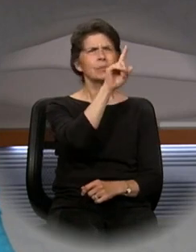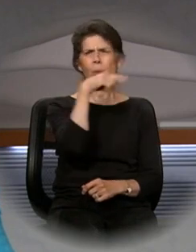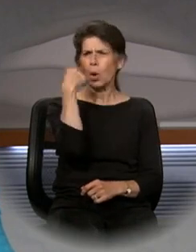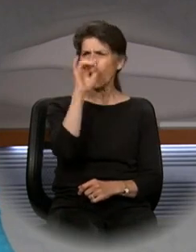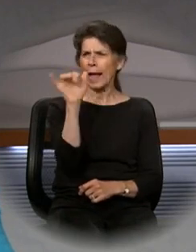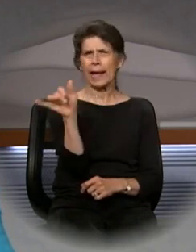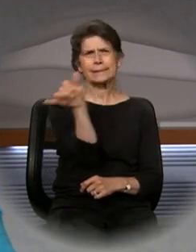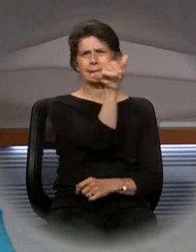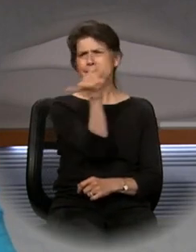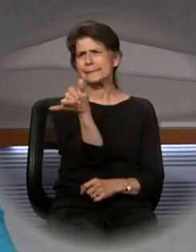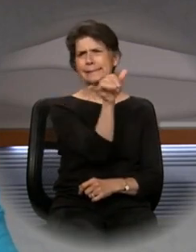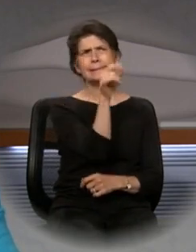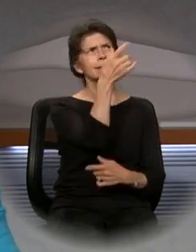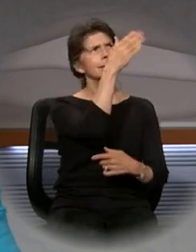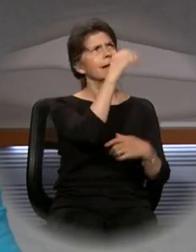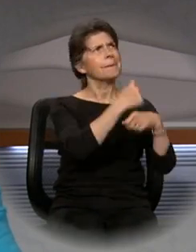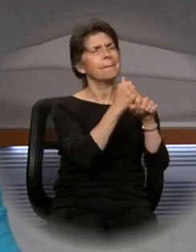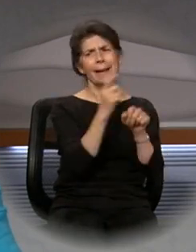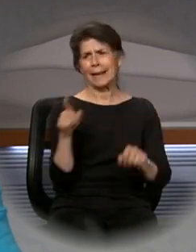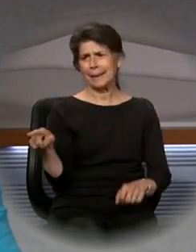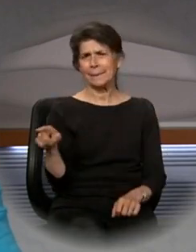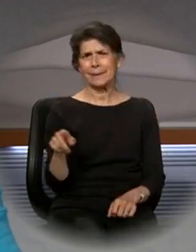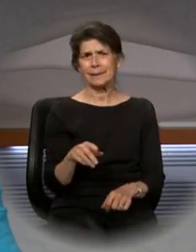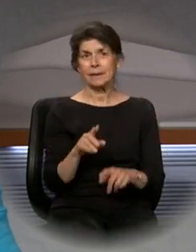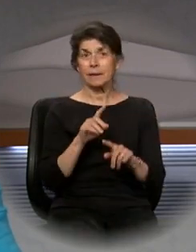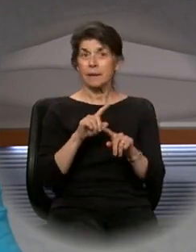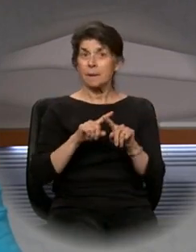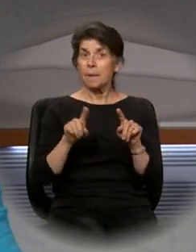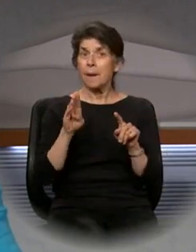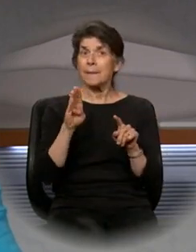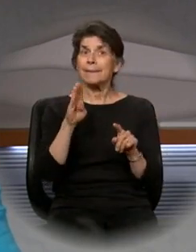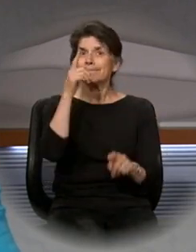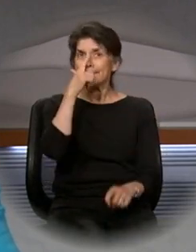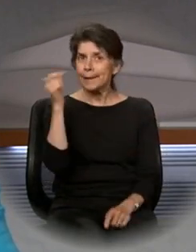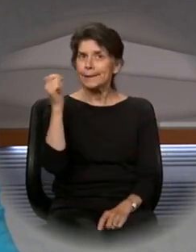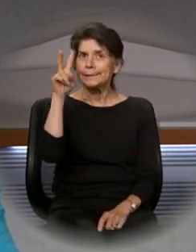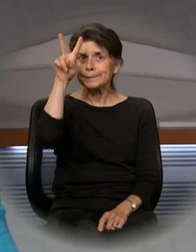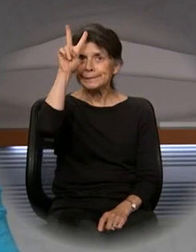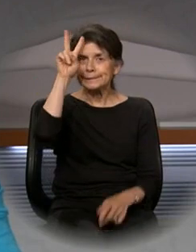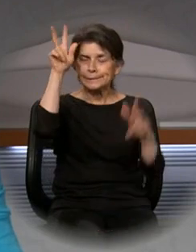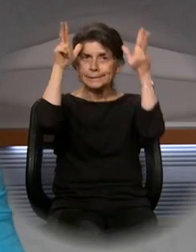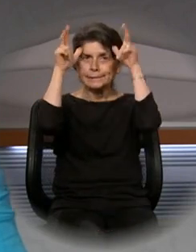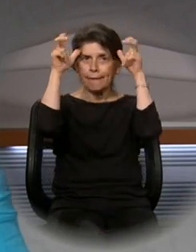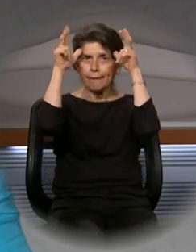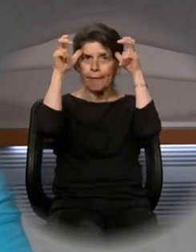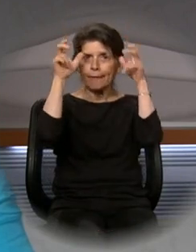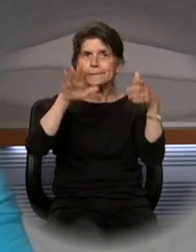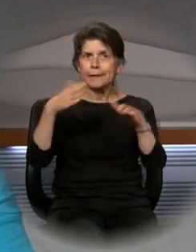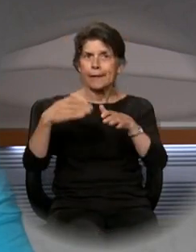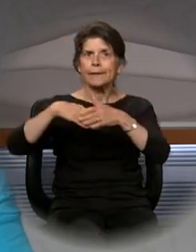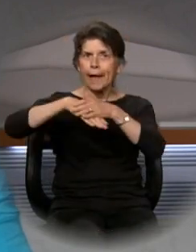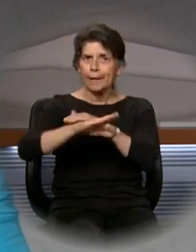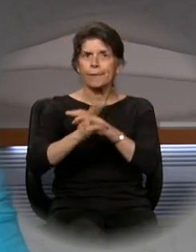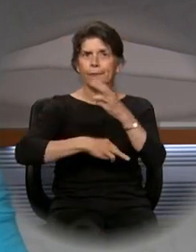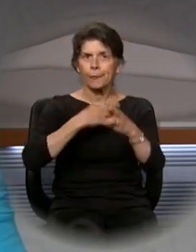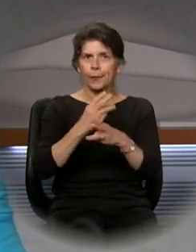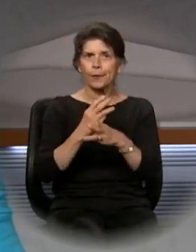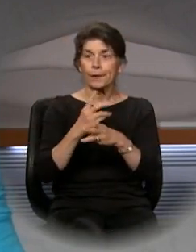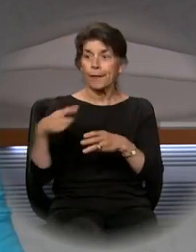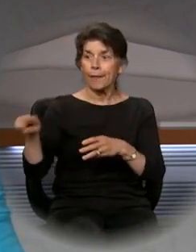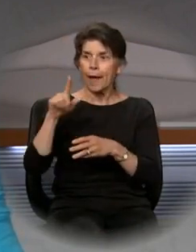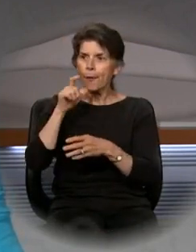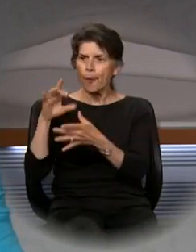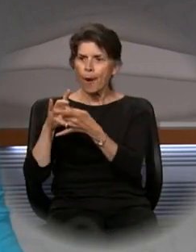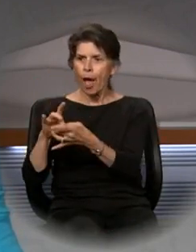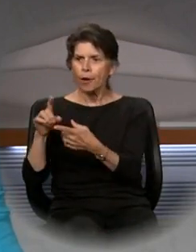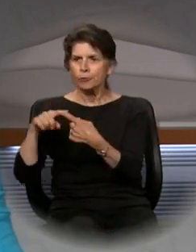nature he made him. But by the envy of the devil, death entered the world, and they who belong